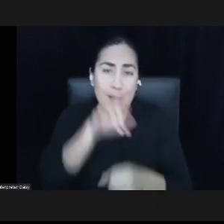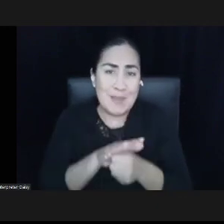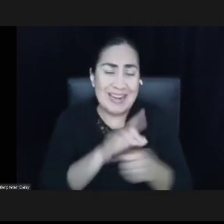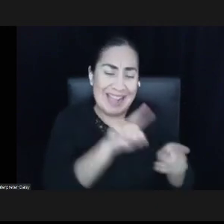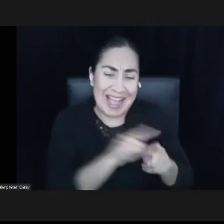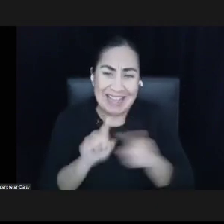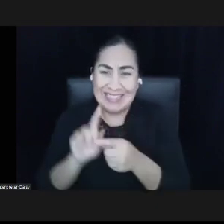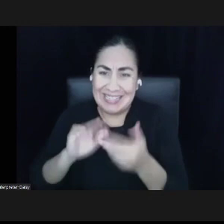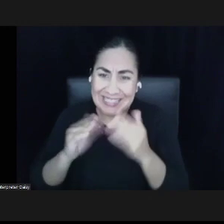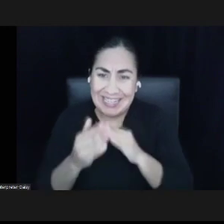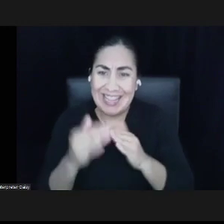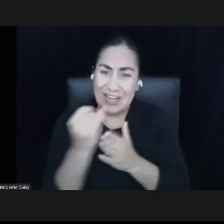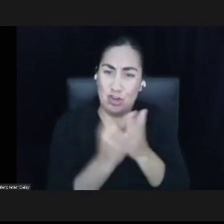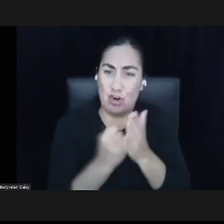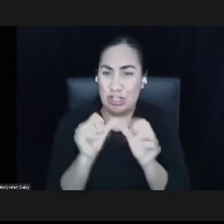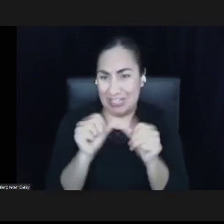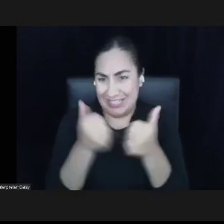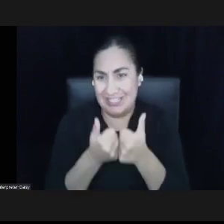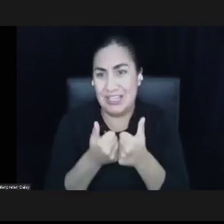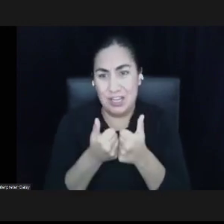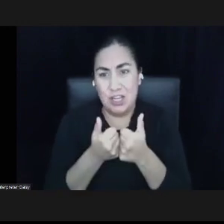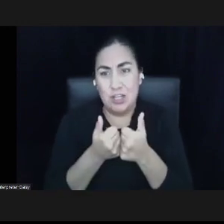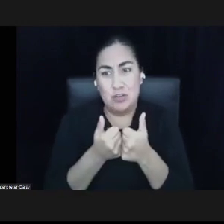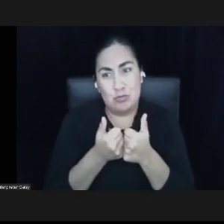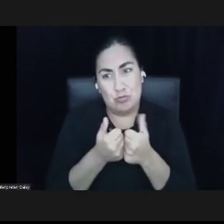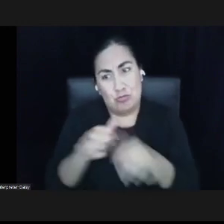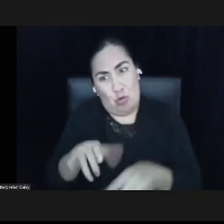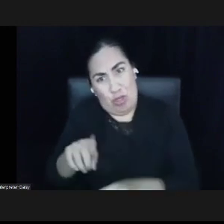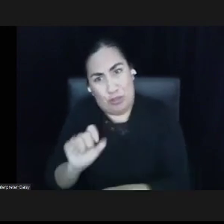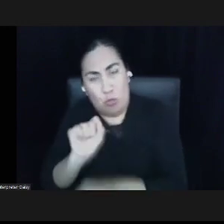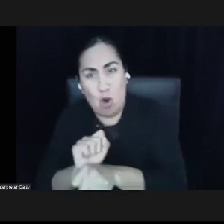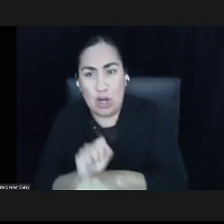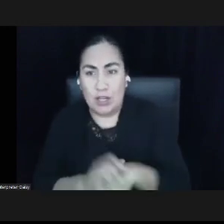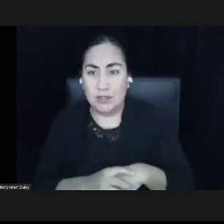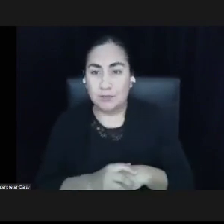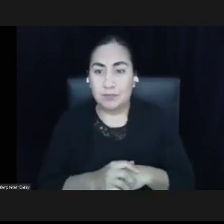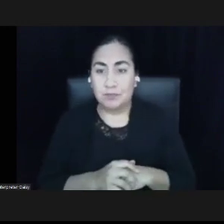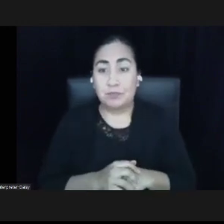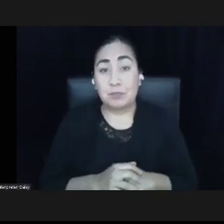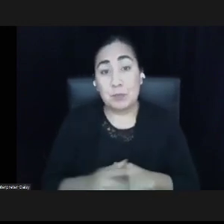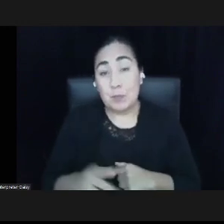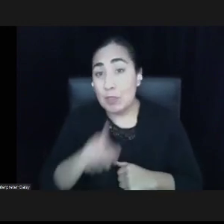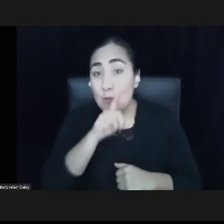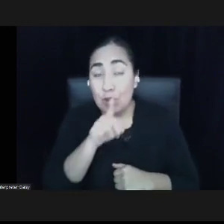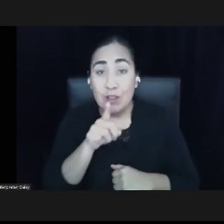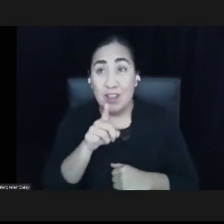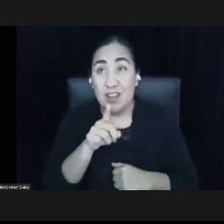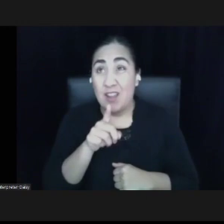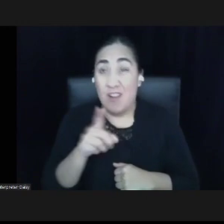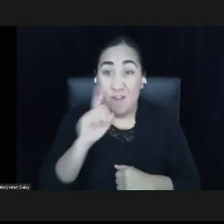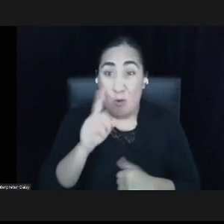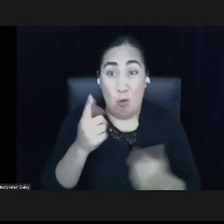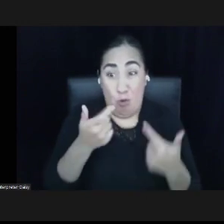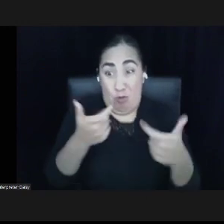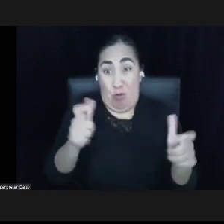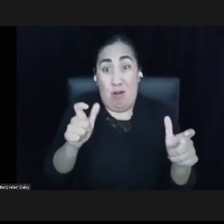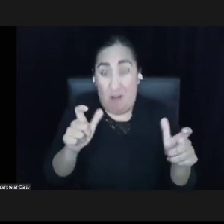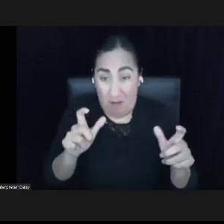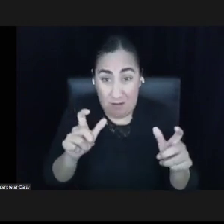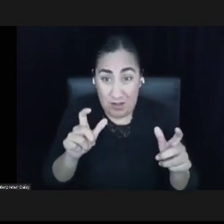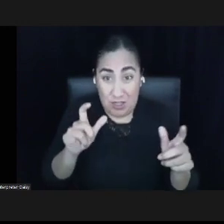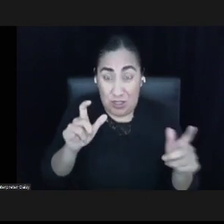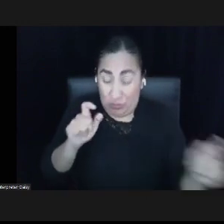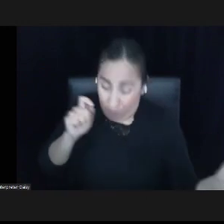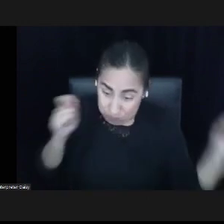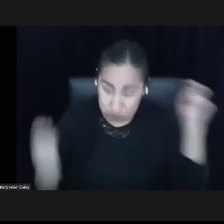into this work. The window for really dramatic policy change in this city and in this country has